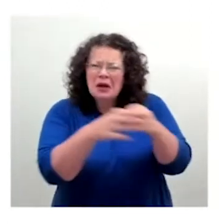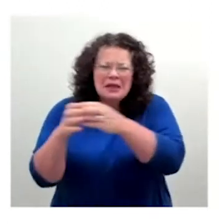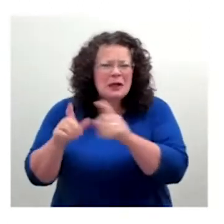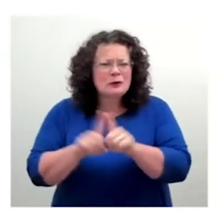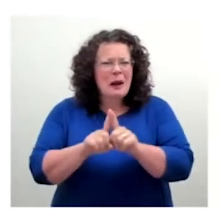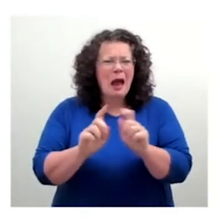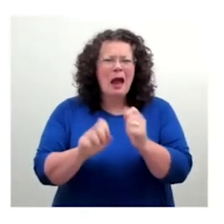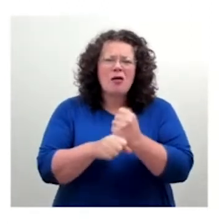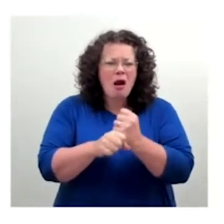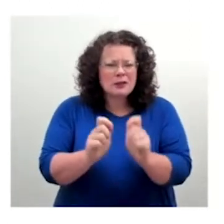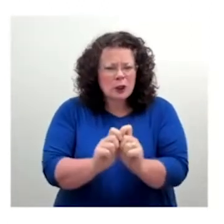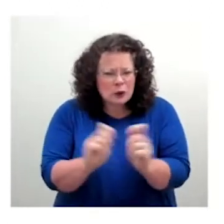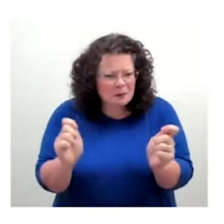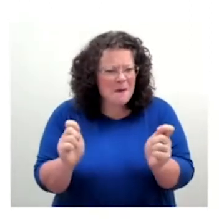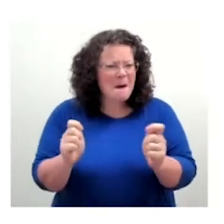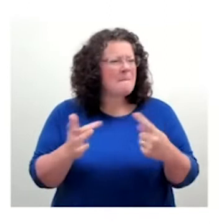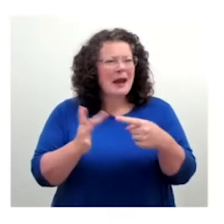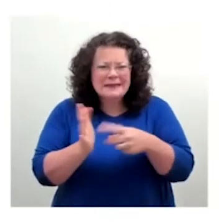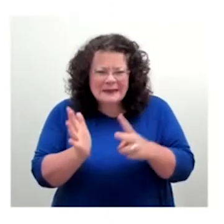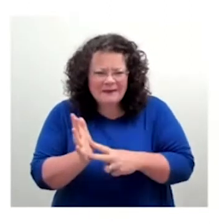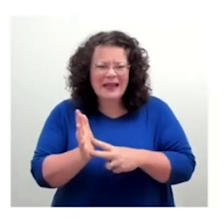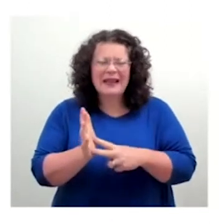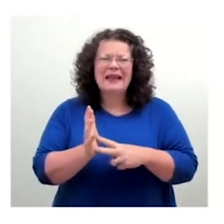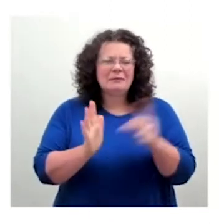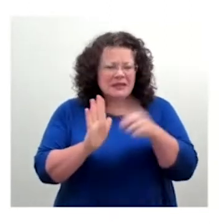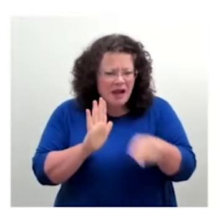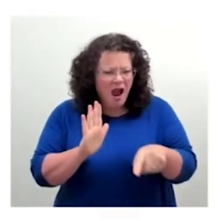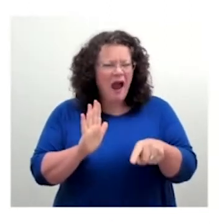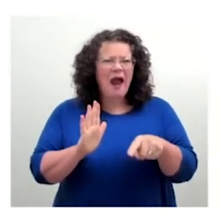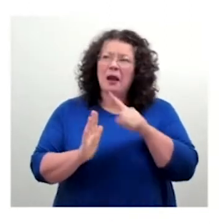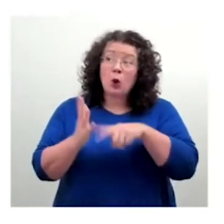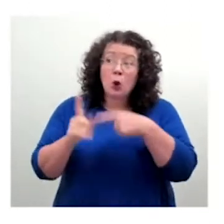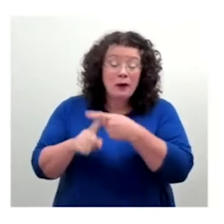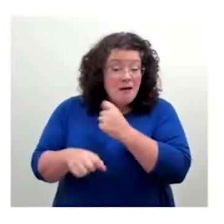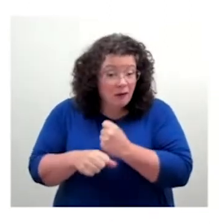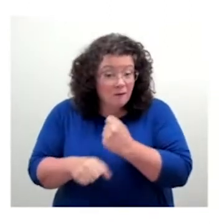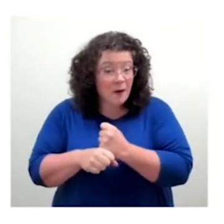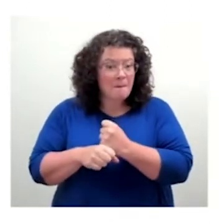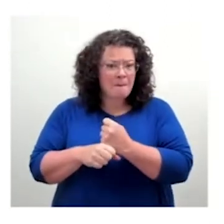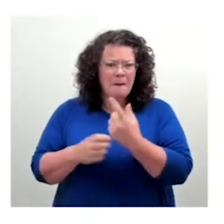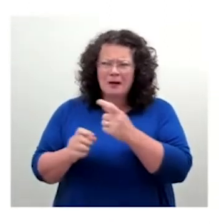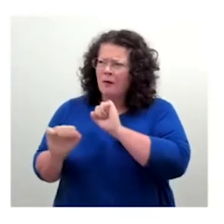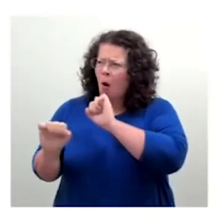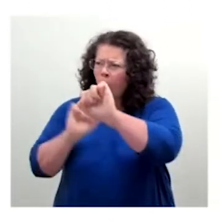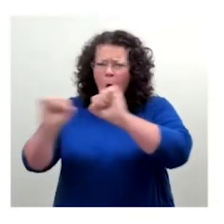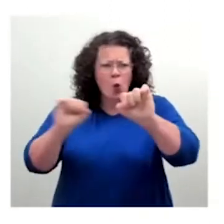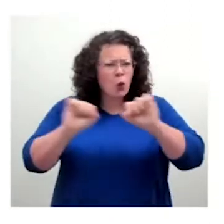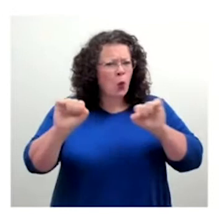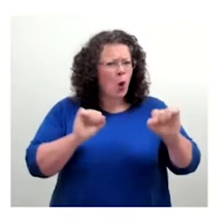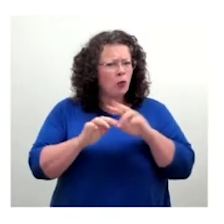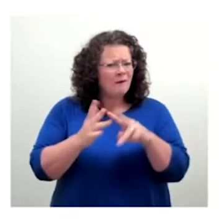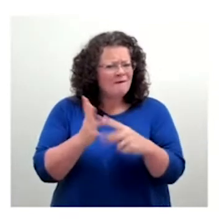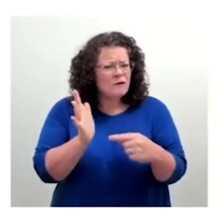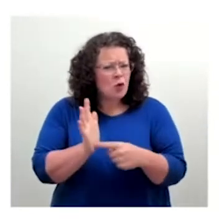legibility, but equally to sort of boost their brand, their visual distinctiveness. So there's an opportunity to fix legibility issues,